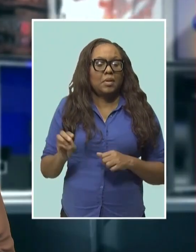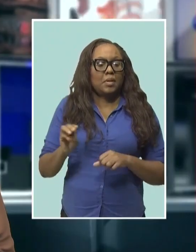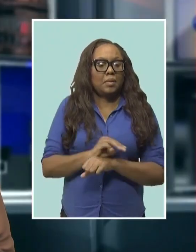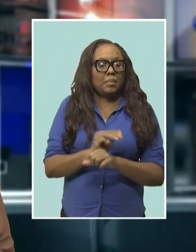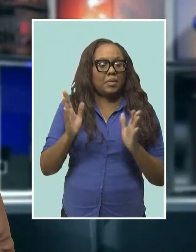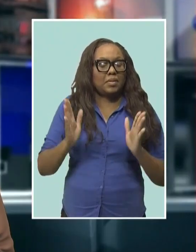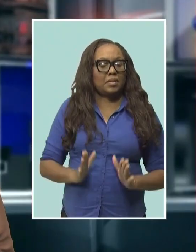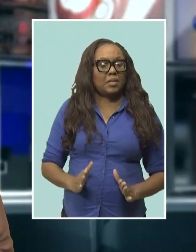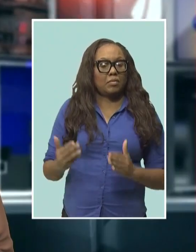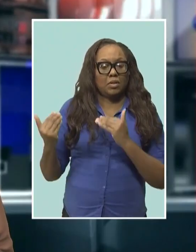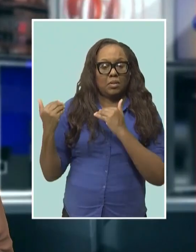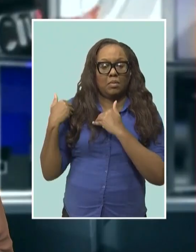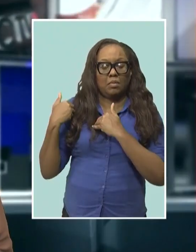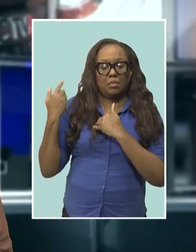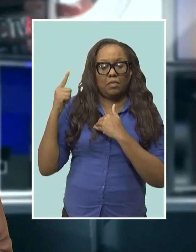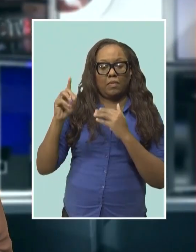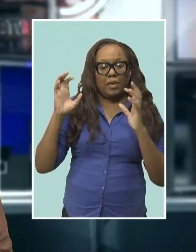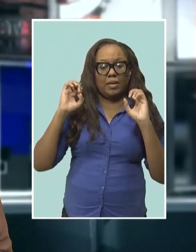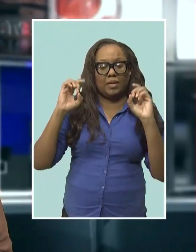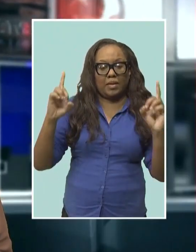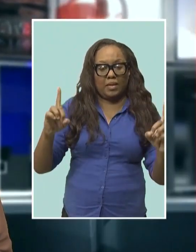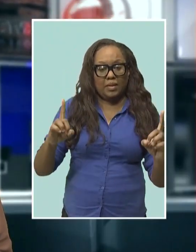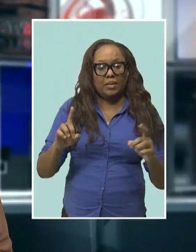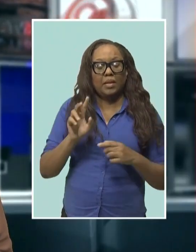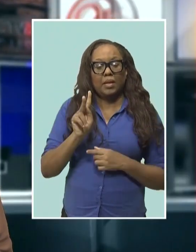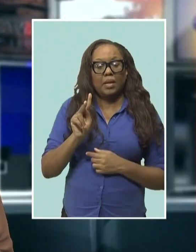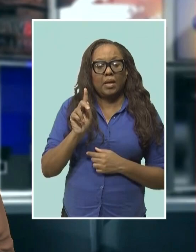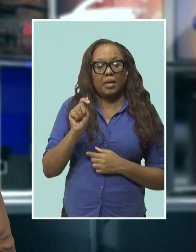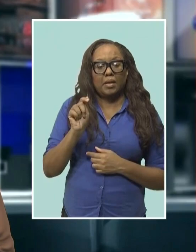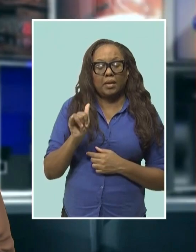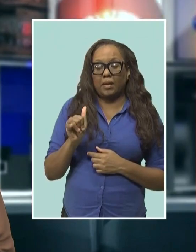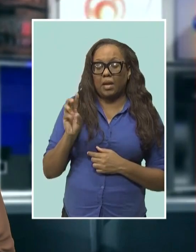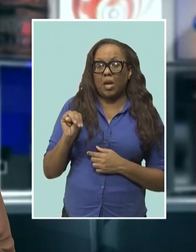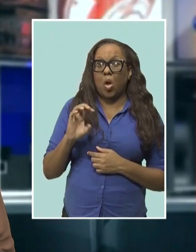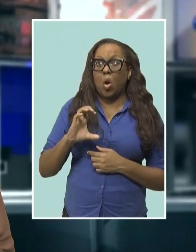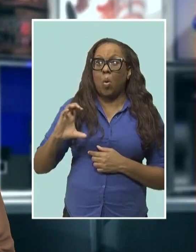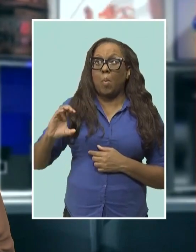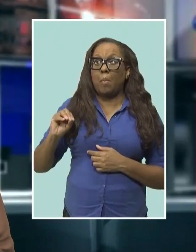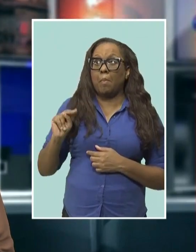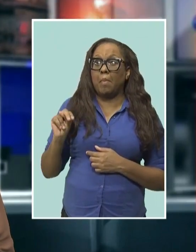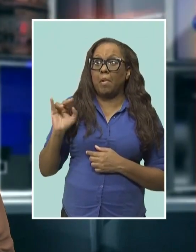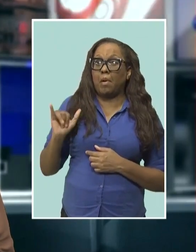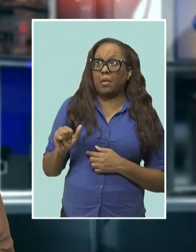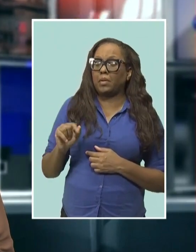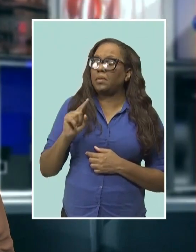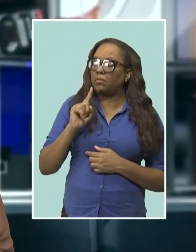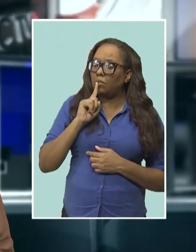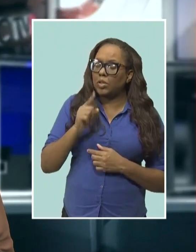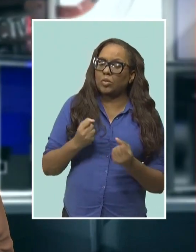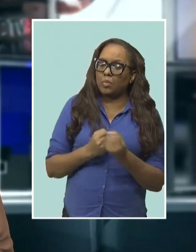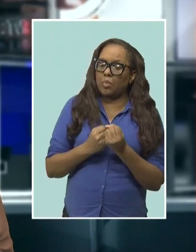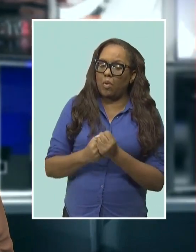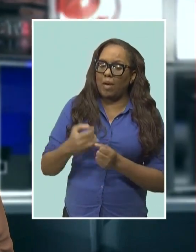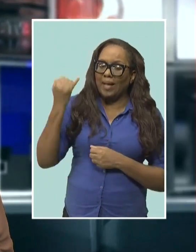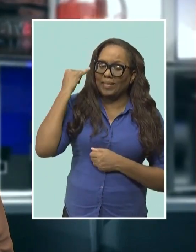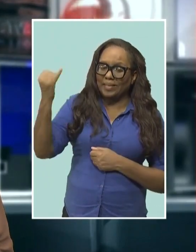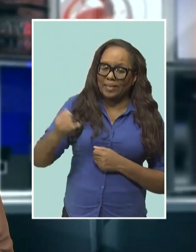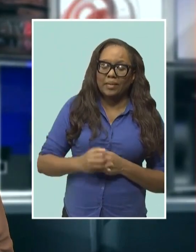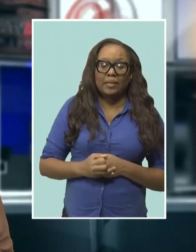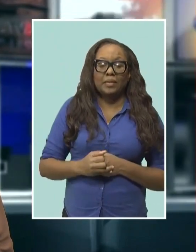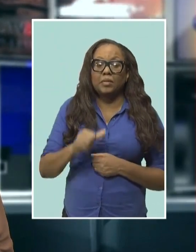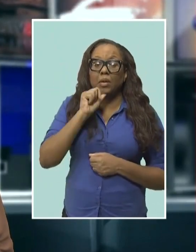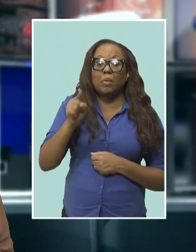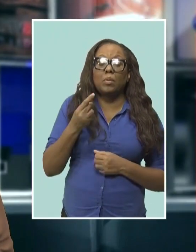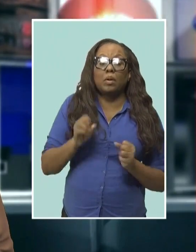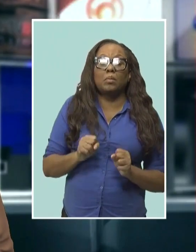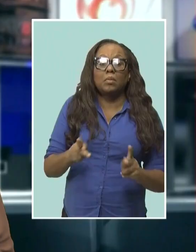Minister of Education, Technological and Vacational Training, Kay McConney. She says the dental school will bring additional opportunities for not only